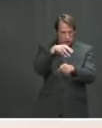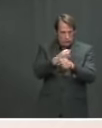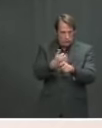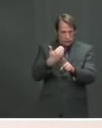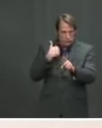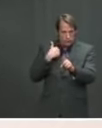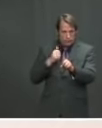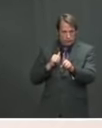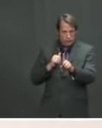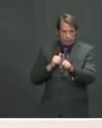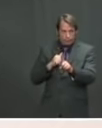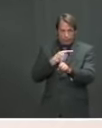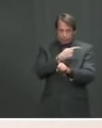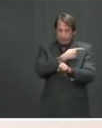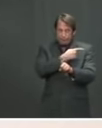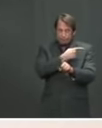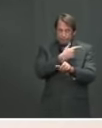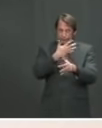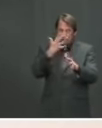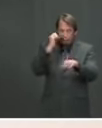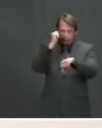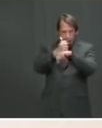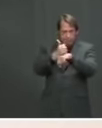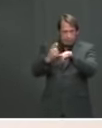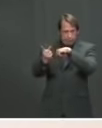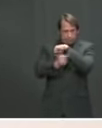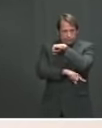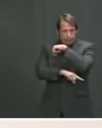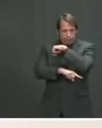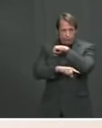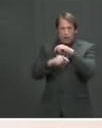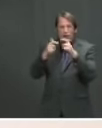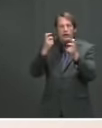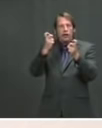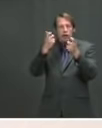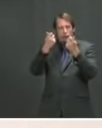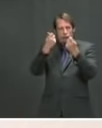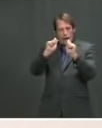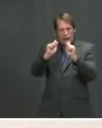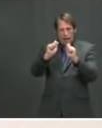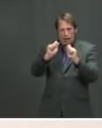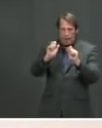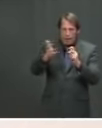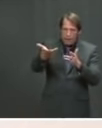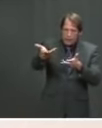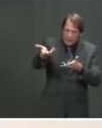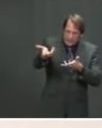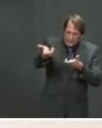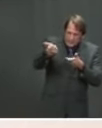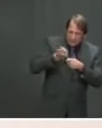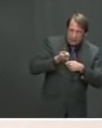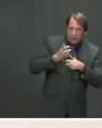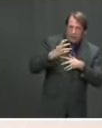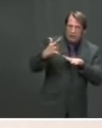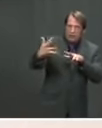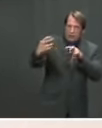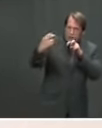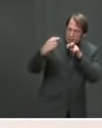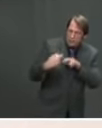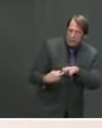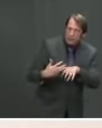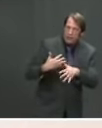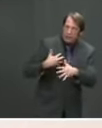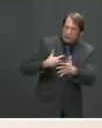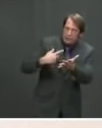incentivized, in many ways, getting them to the table to have the discussion about the Joint Plan of Action. So, look, I would say at this point,